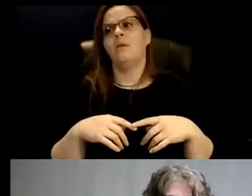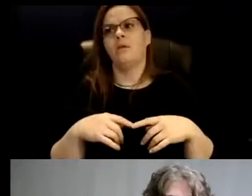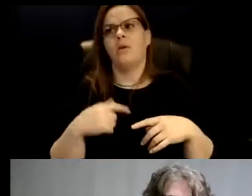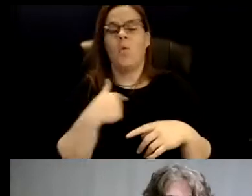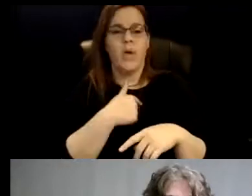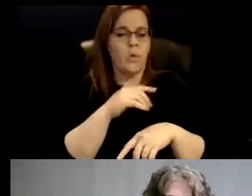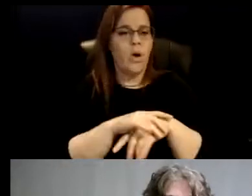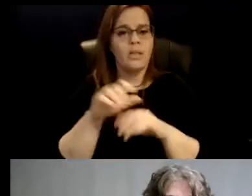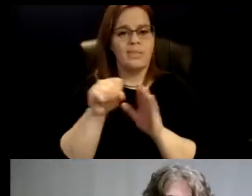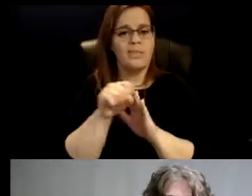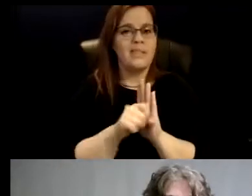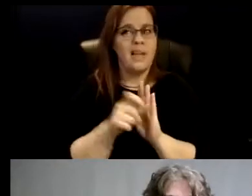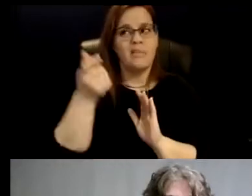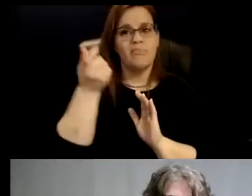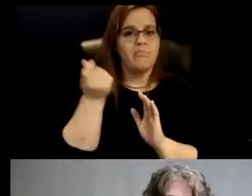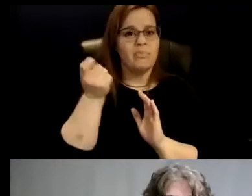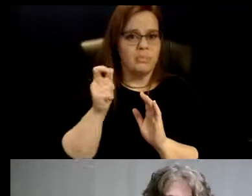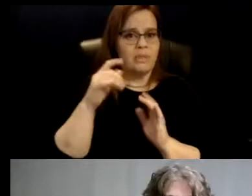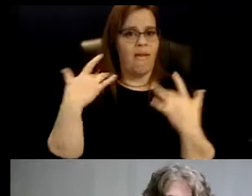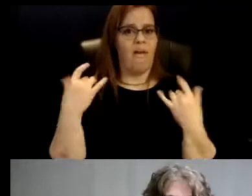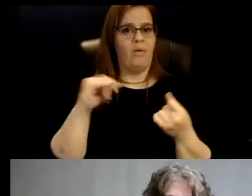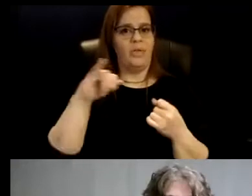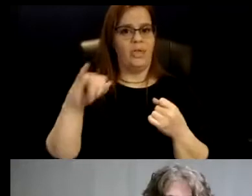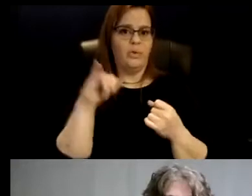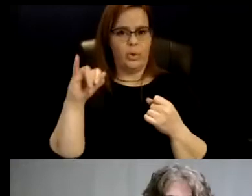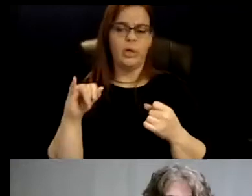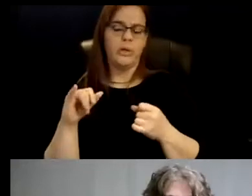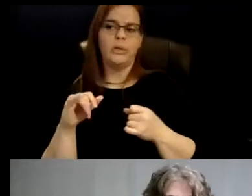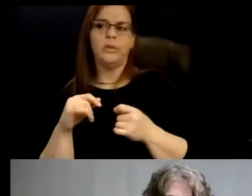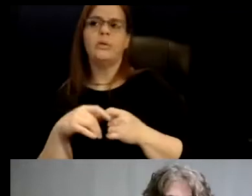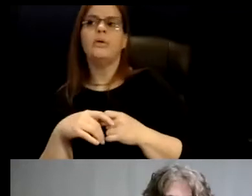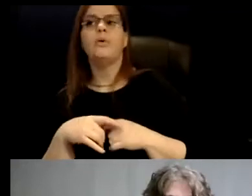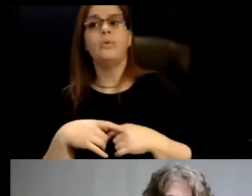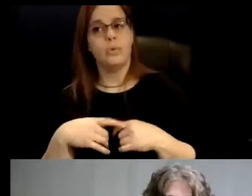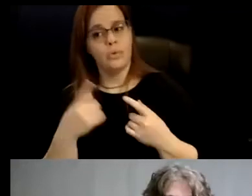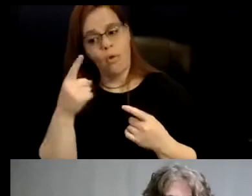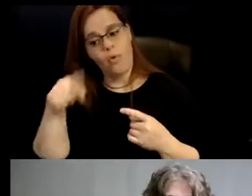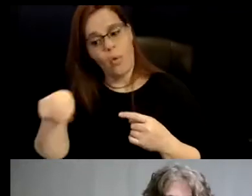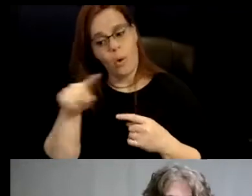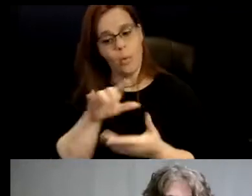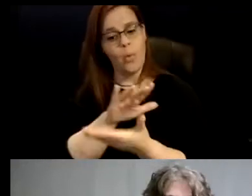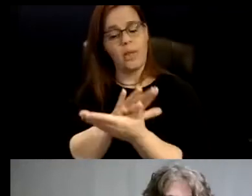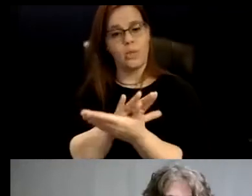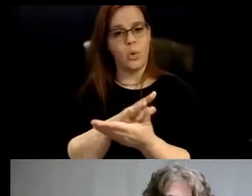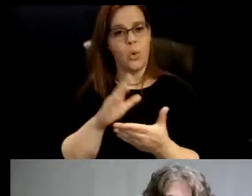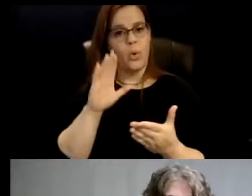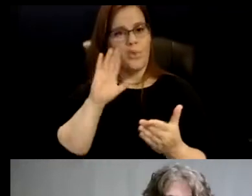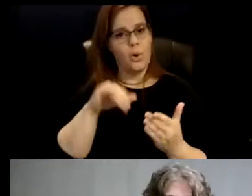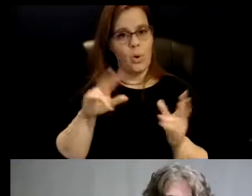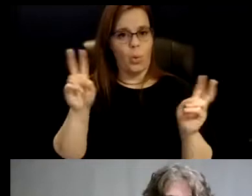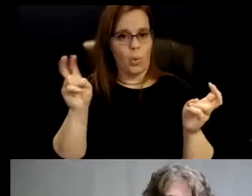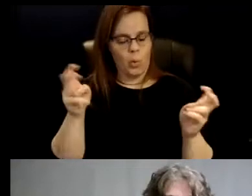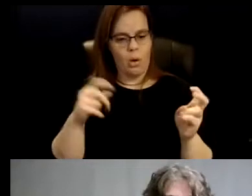insurance. It was it. So for them, what they knew was, well, black child coming from